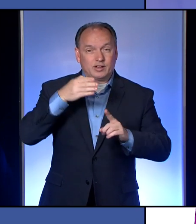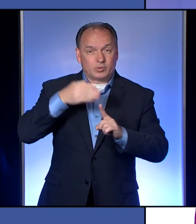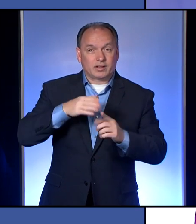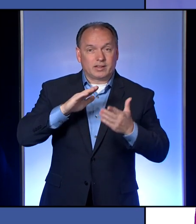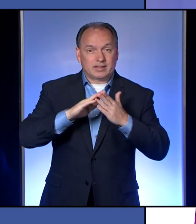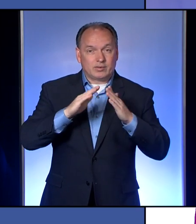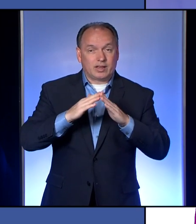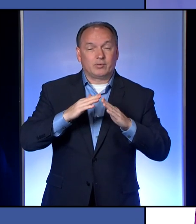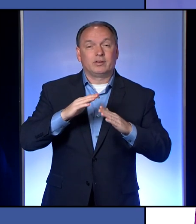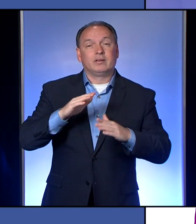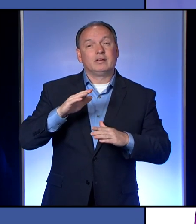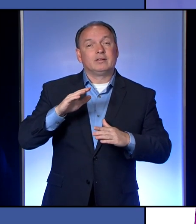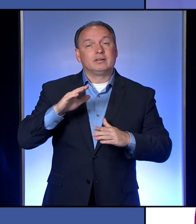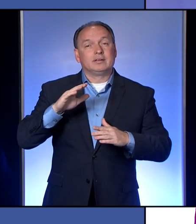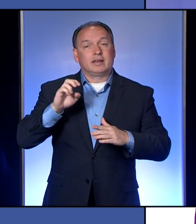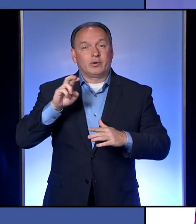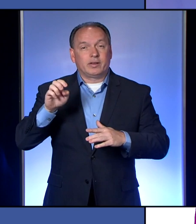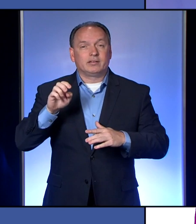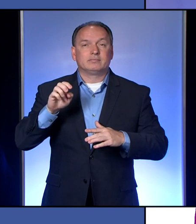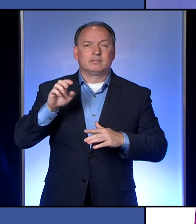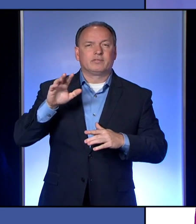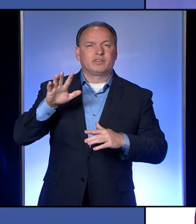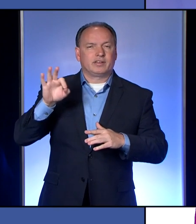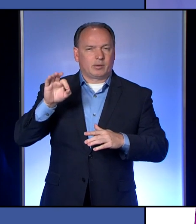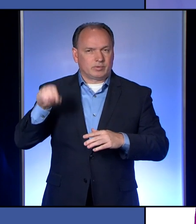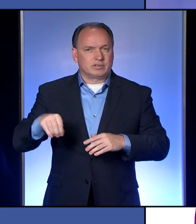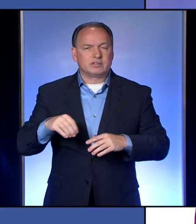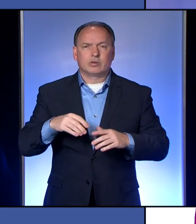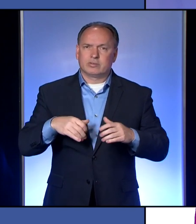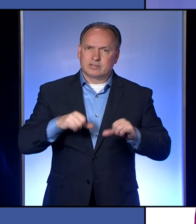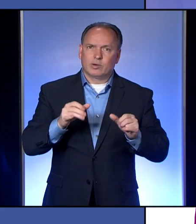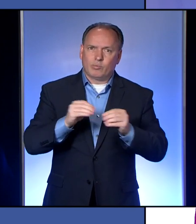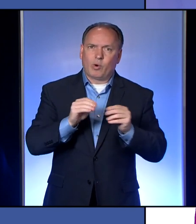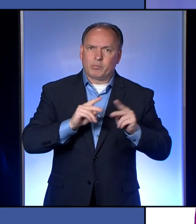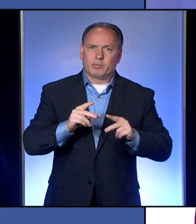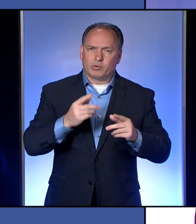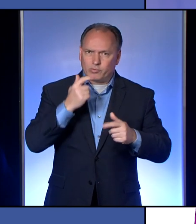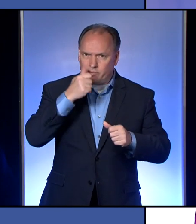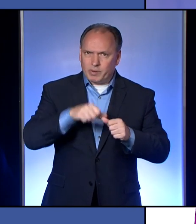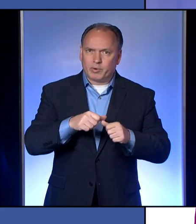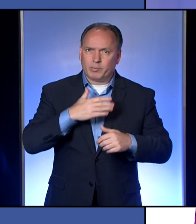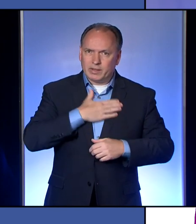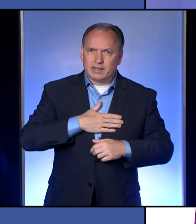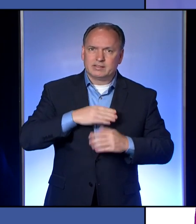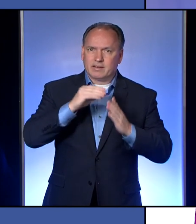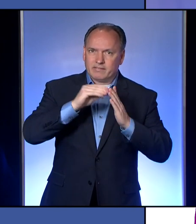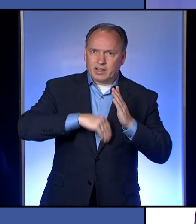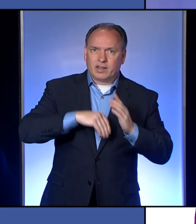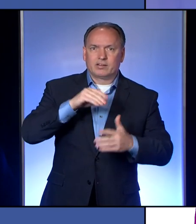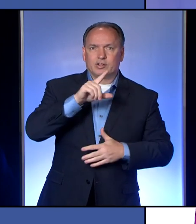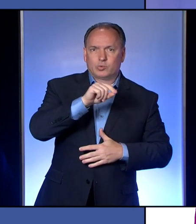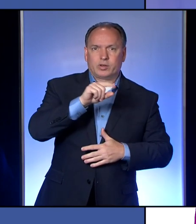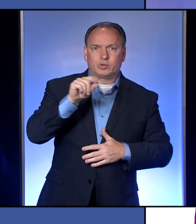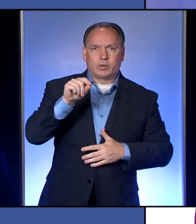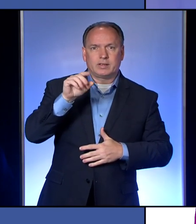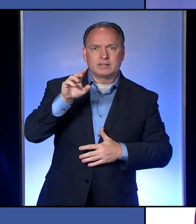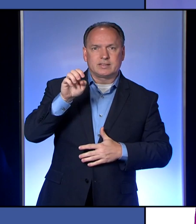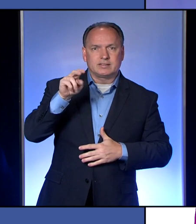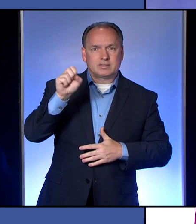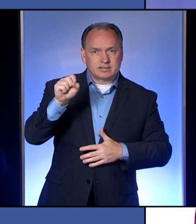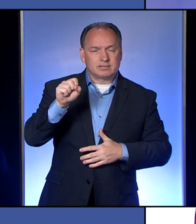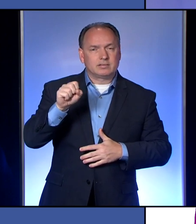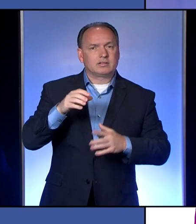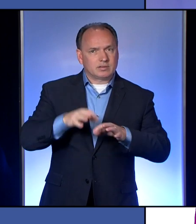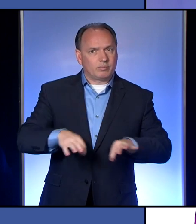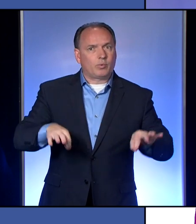59%. So, we still have a fair amount of work to do folks. So, please remember that the census is important. It